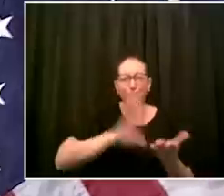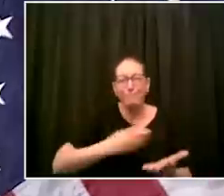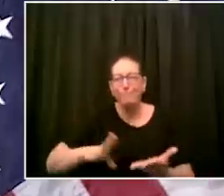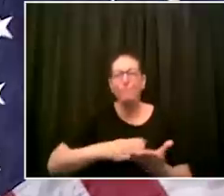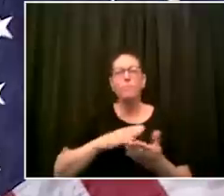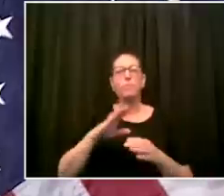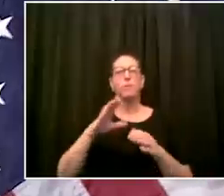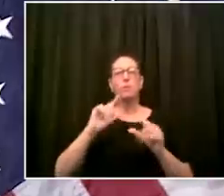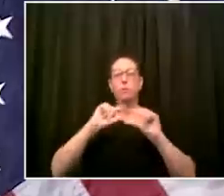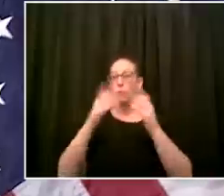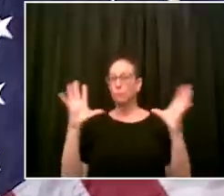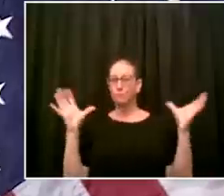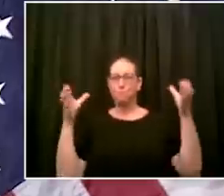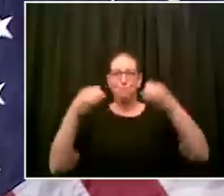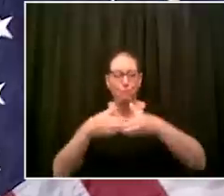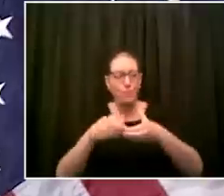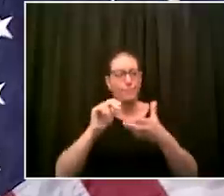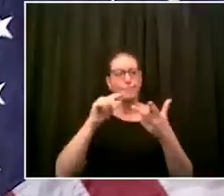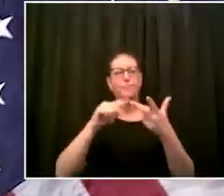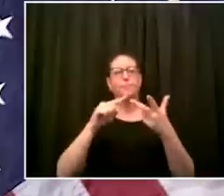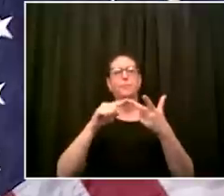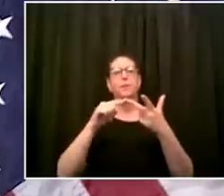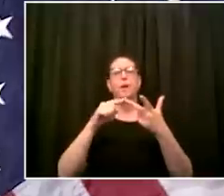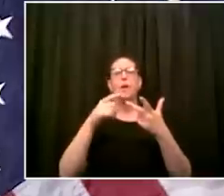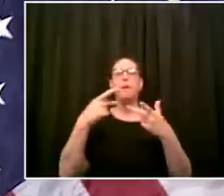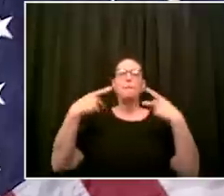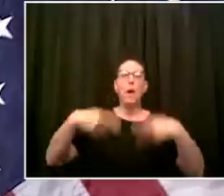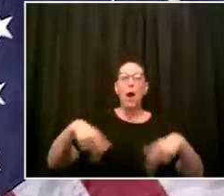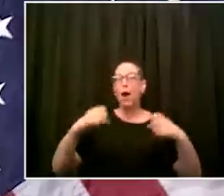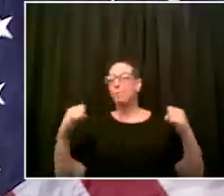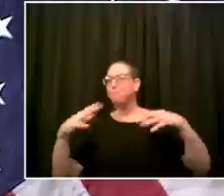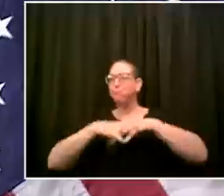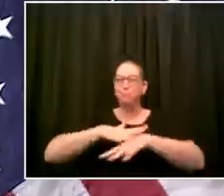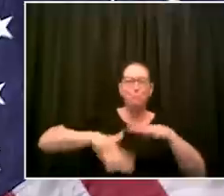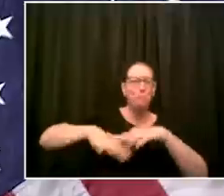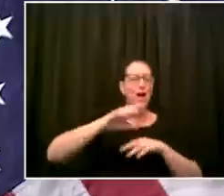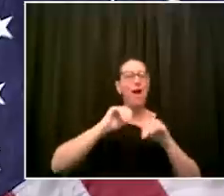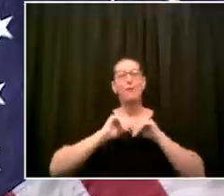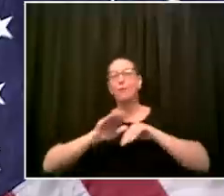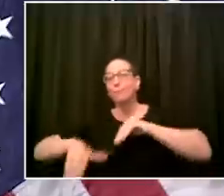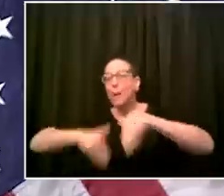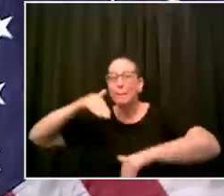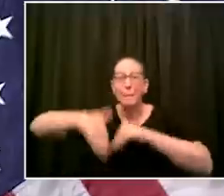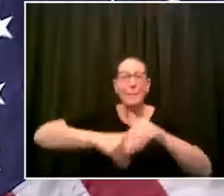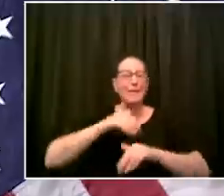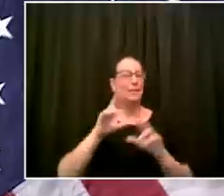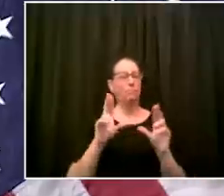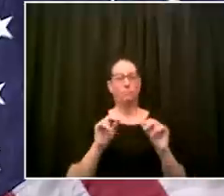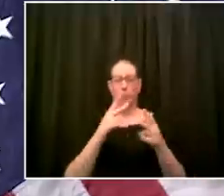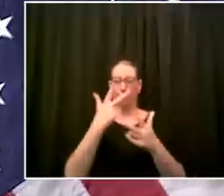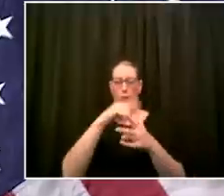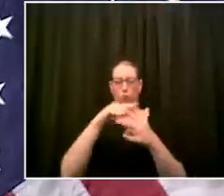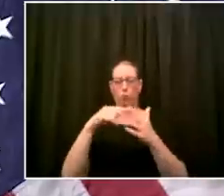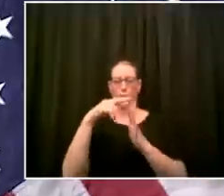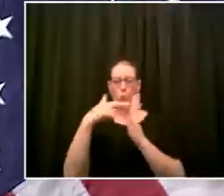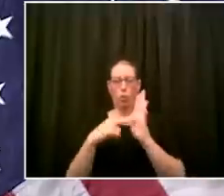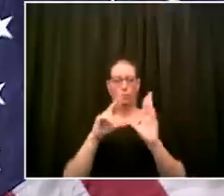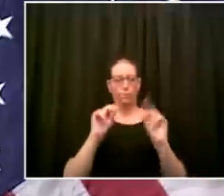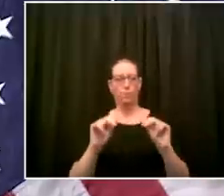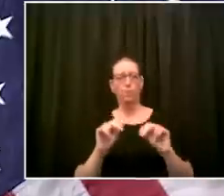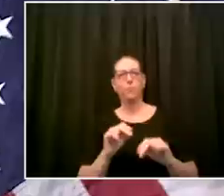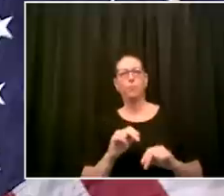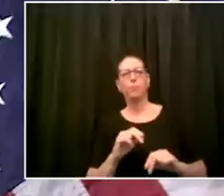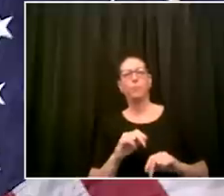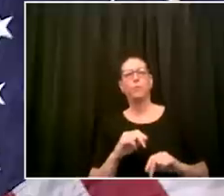back home like everyone else in terms of enforcement my mypd will be out parks department will be out